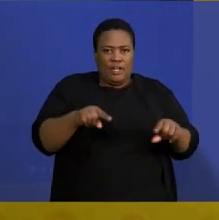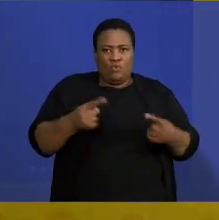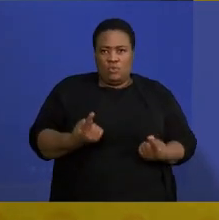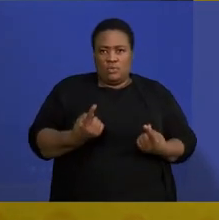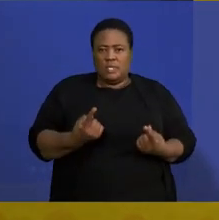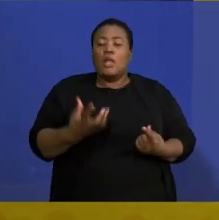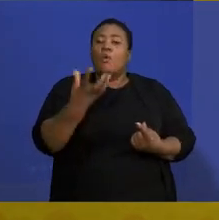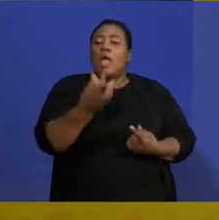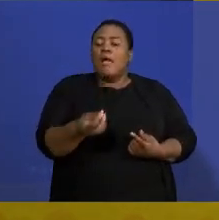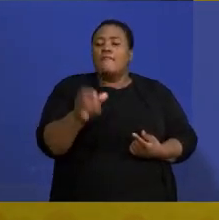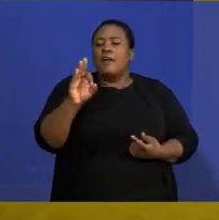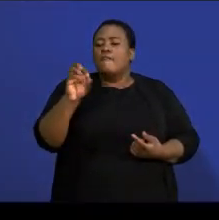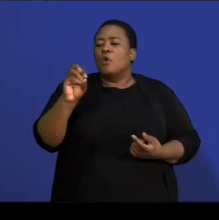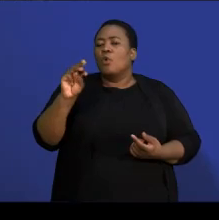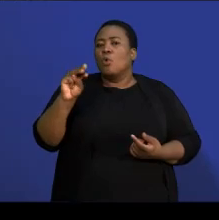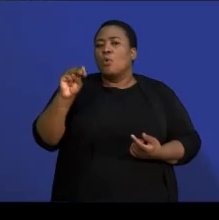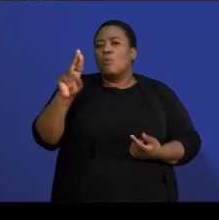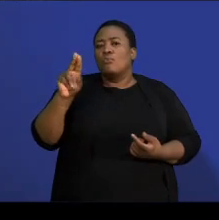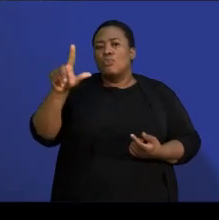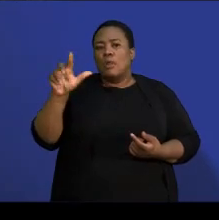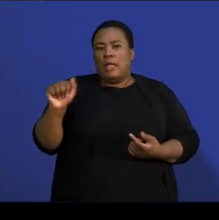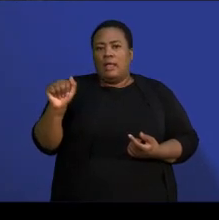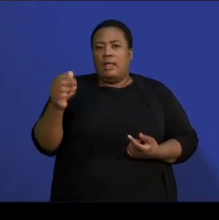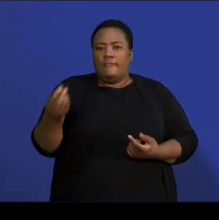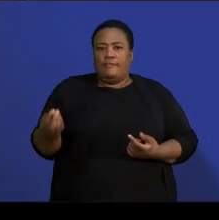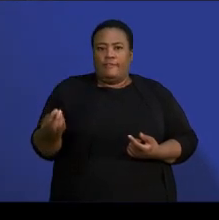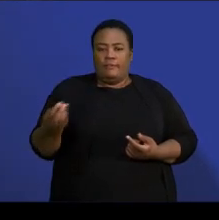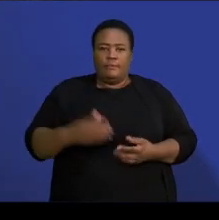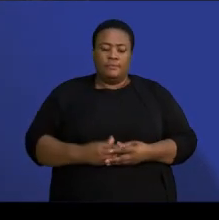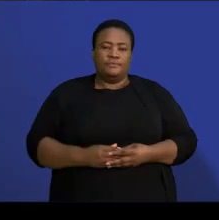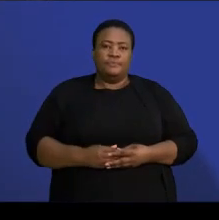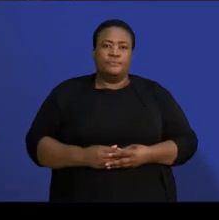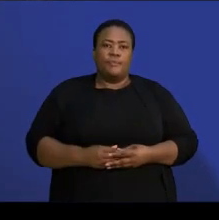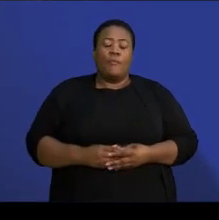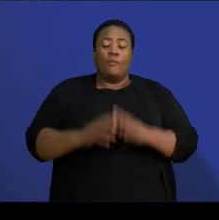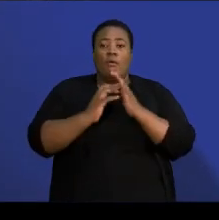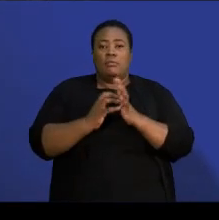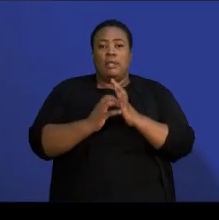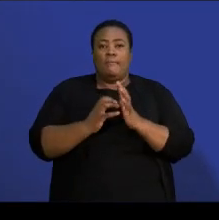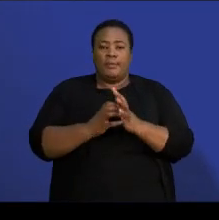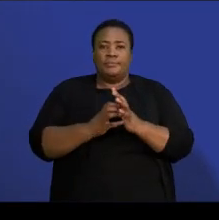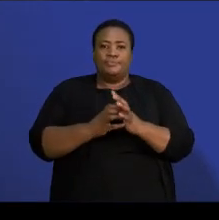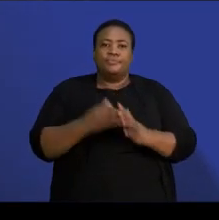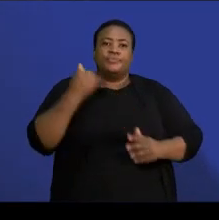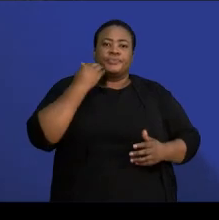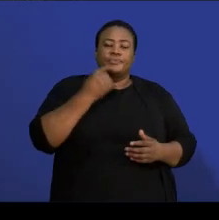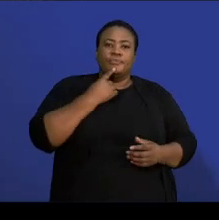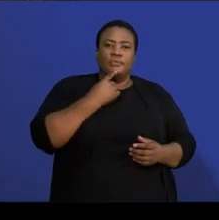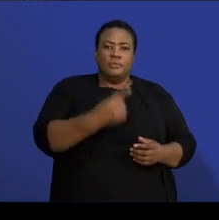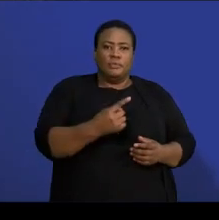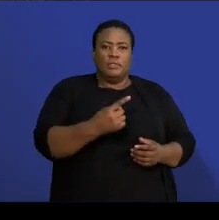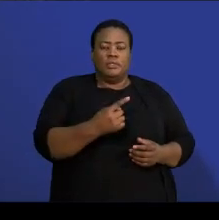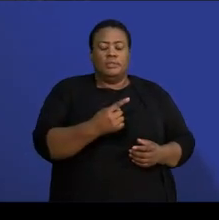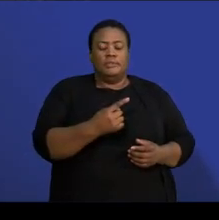for that, which I'm just going to give you now. And the formula is, if I say the probability of A